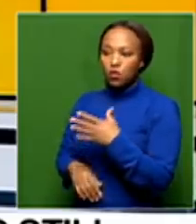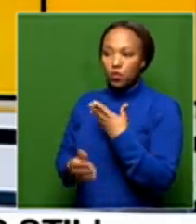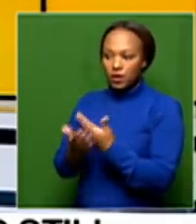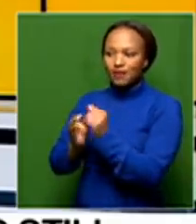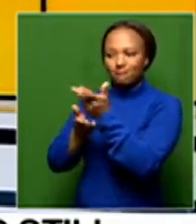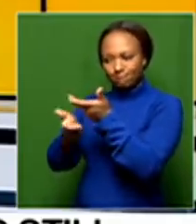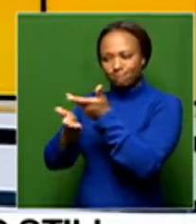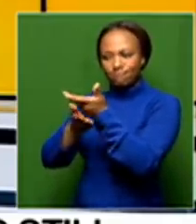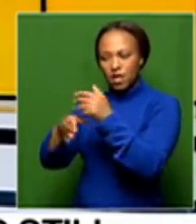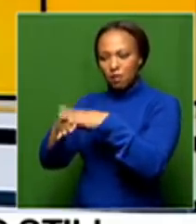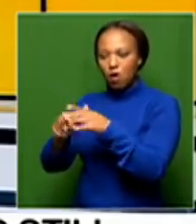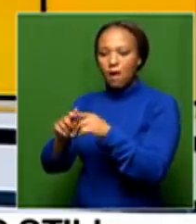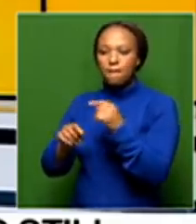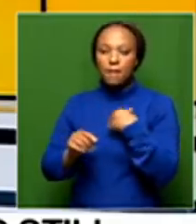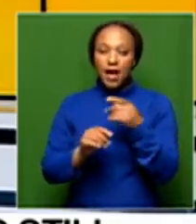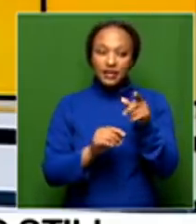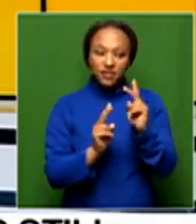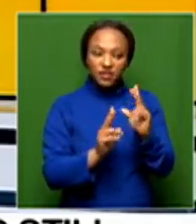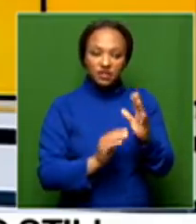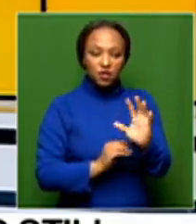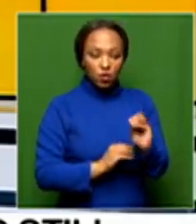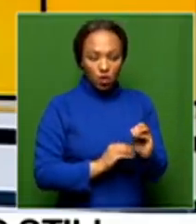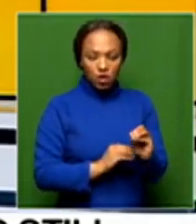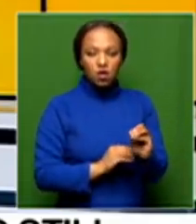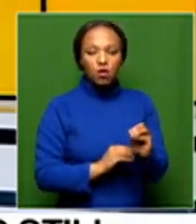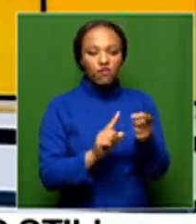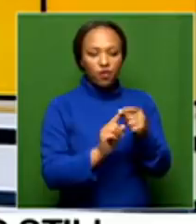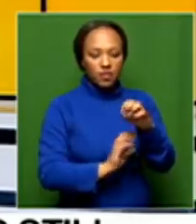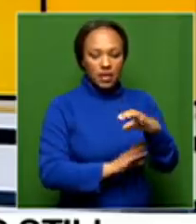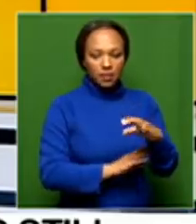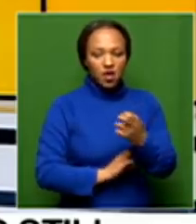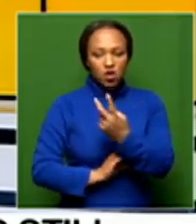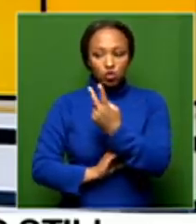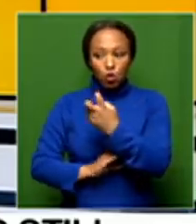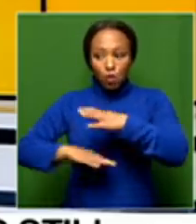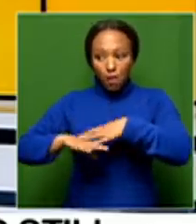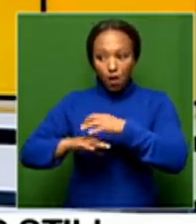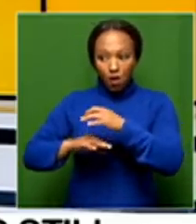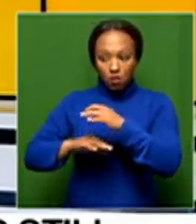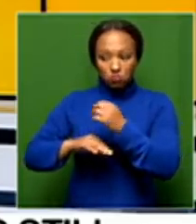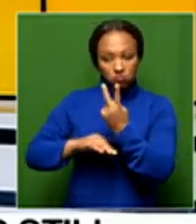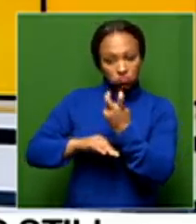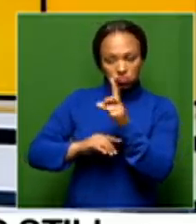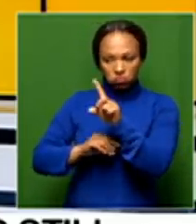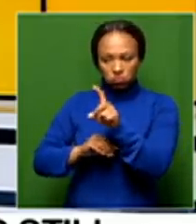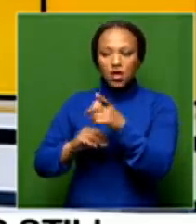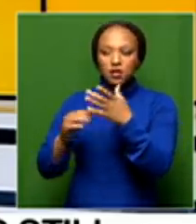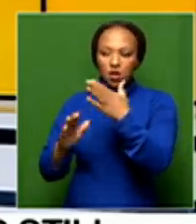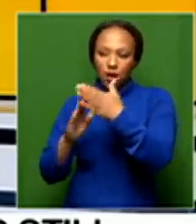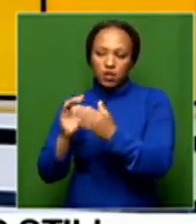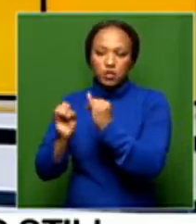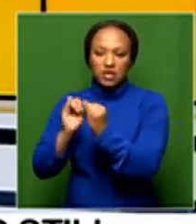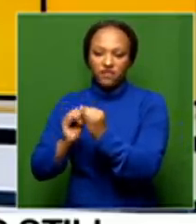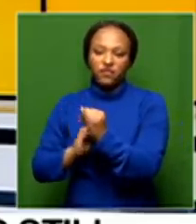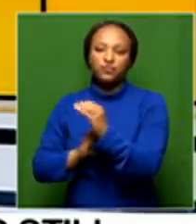that is from the Eastern Cape joining us. There's just two more questions I want to ask you and then I'm going to, I'm going to end our interview